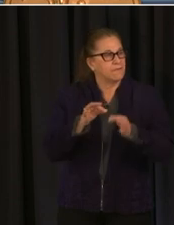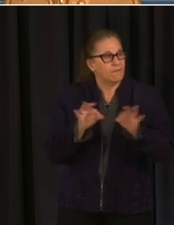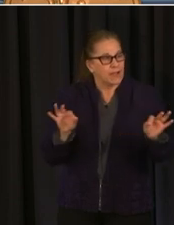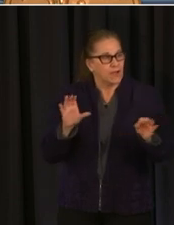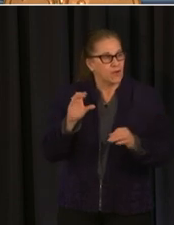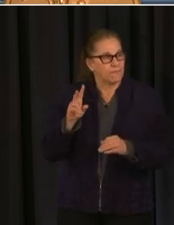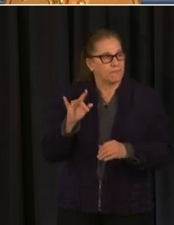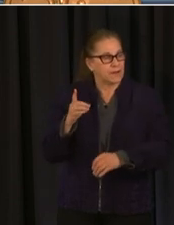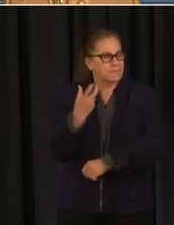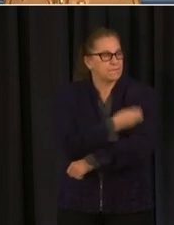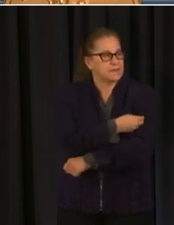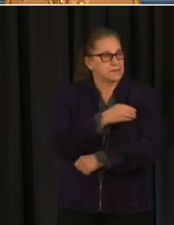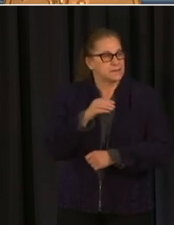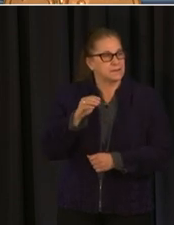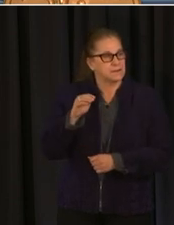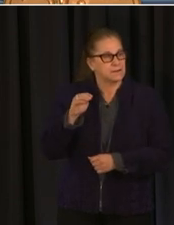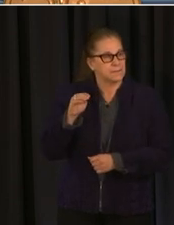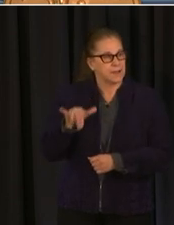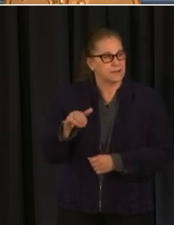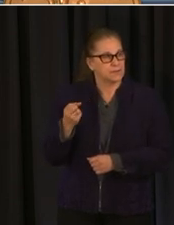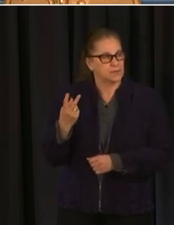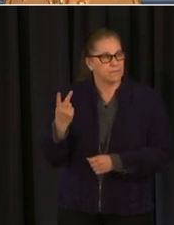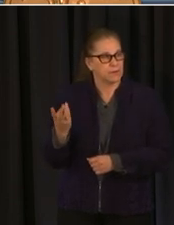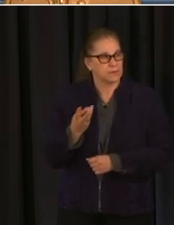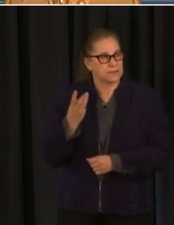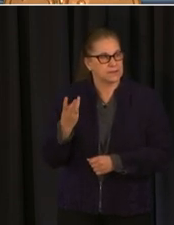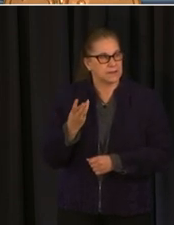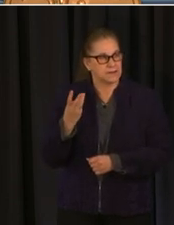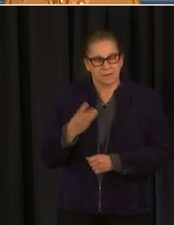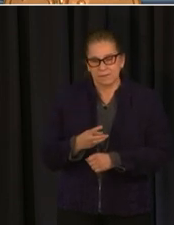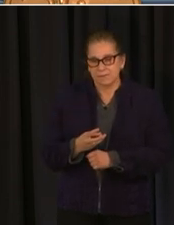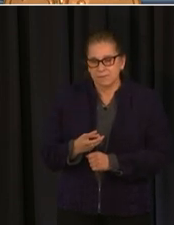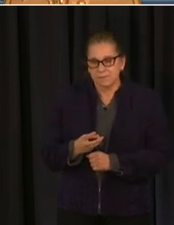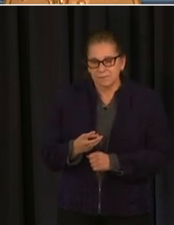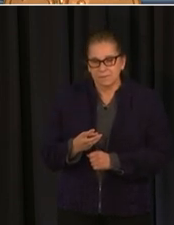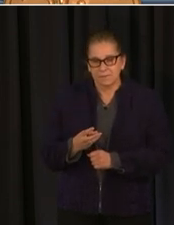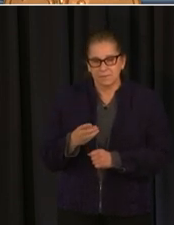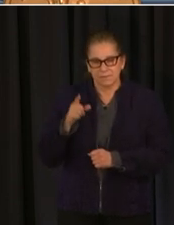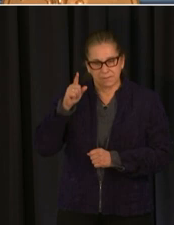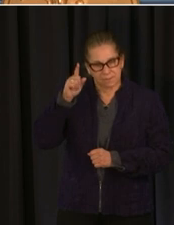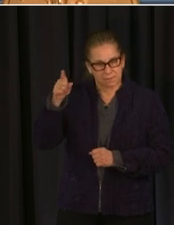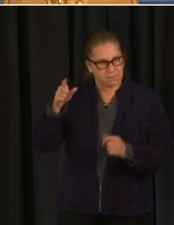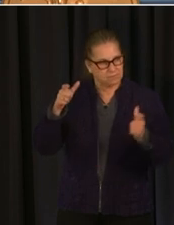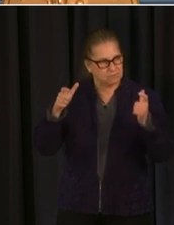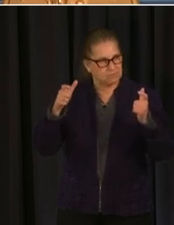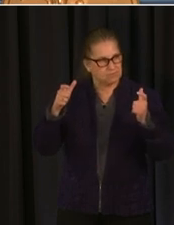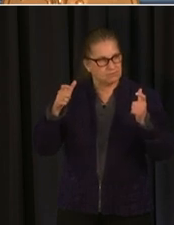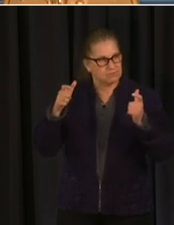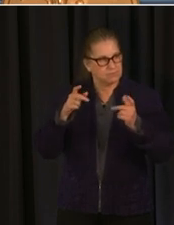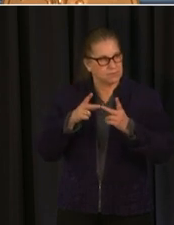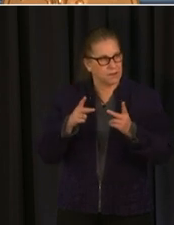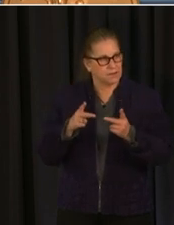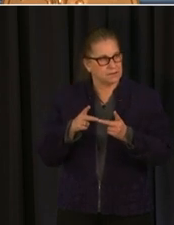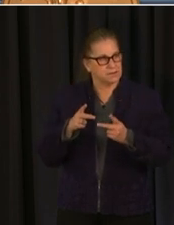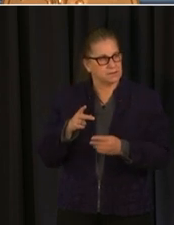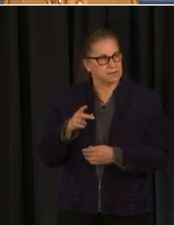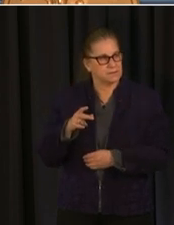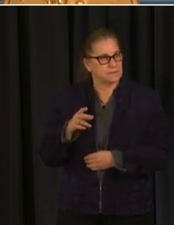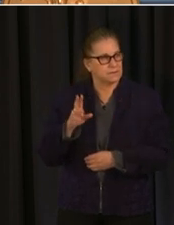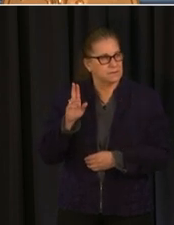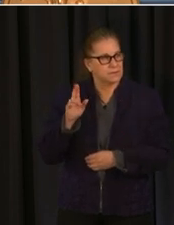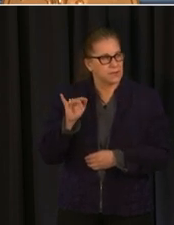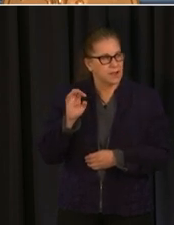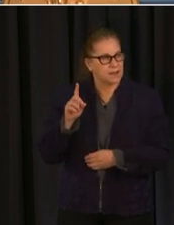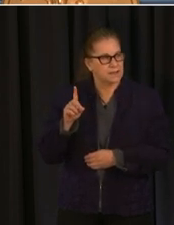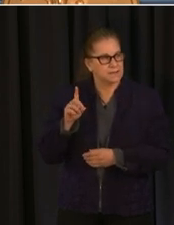and we're gonna do one with dc united this wednesday may 12th from 4 p.m to 8 p.m